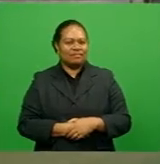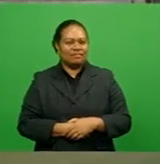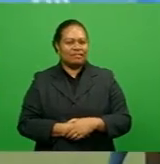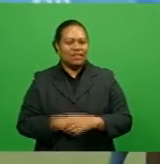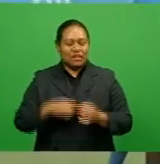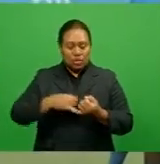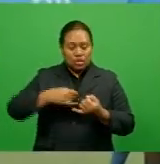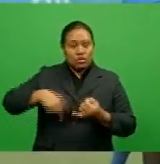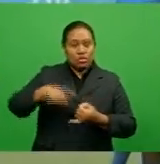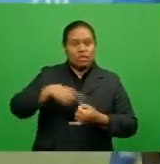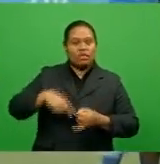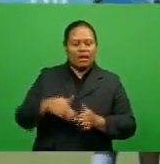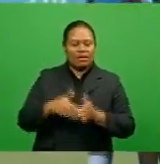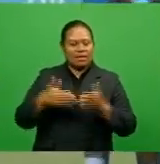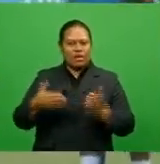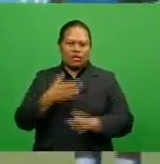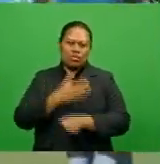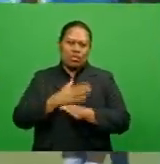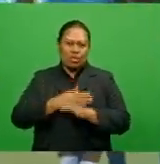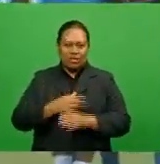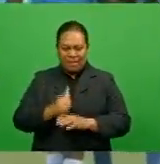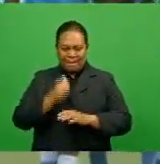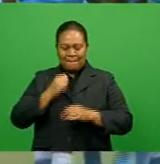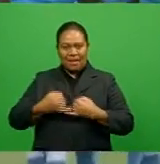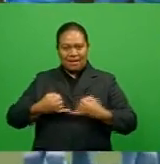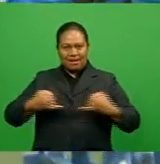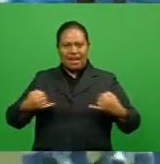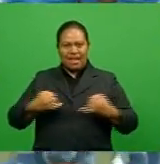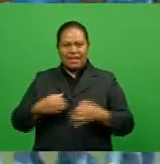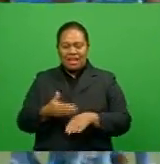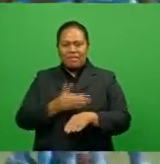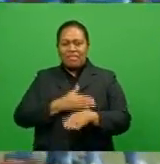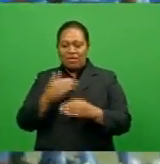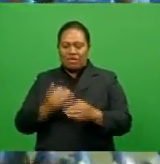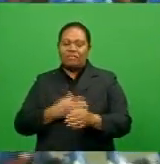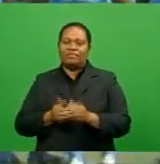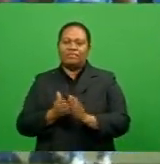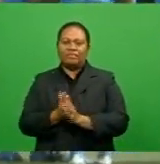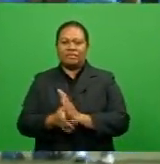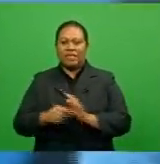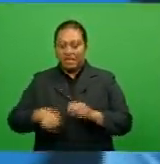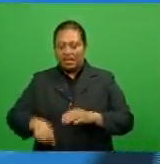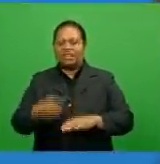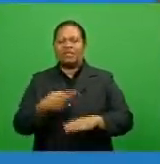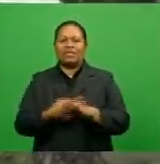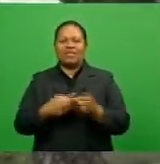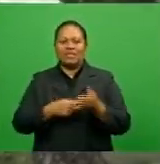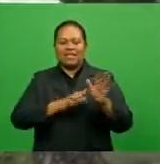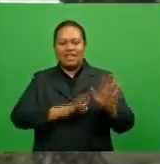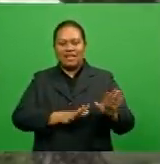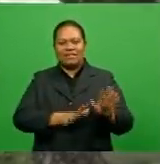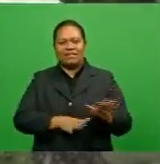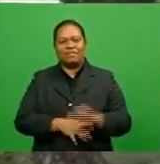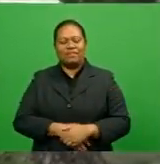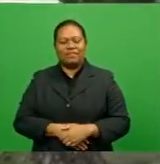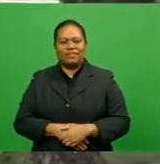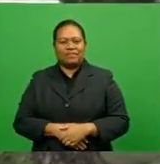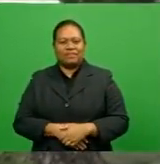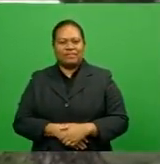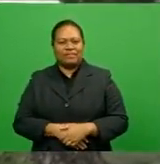Suva will work on his backline before heading into the Skipper Cup clash against the level this week. A lot of